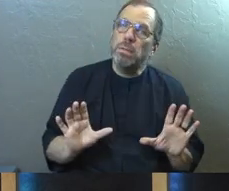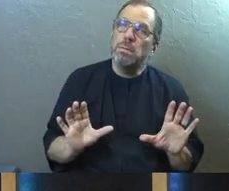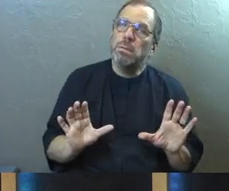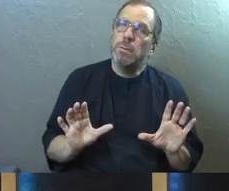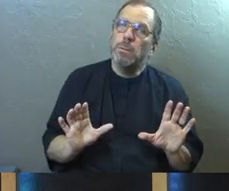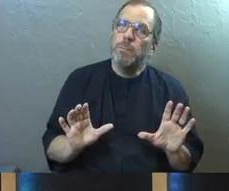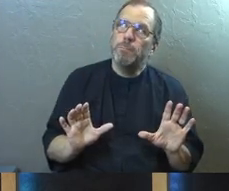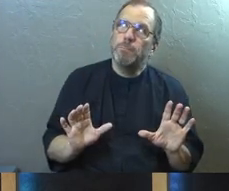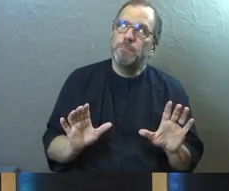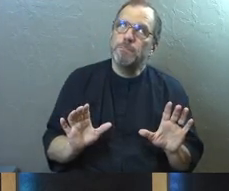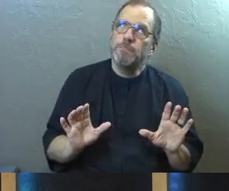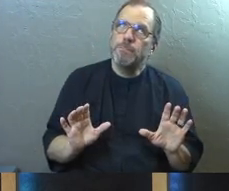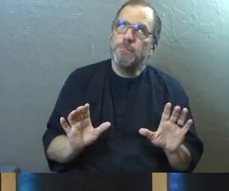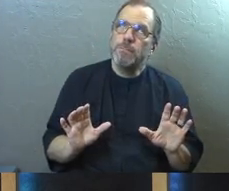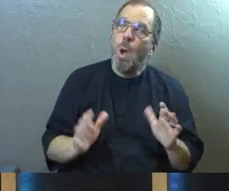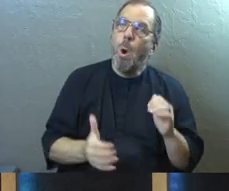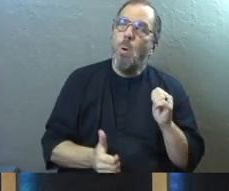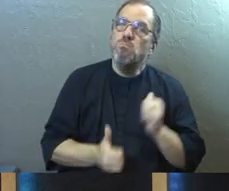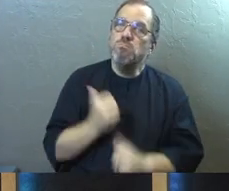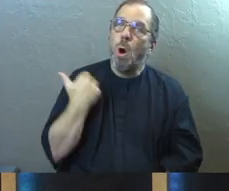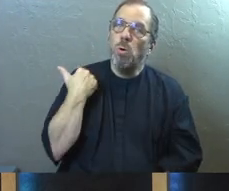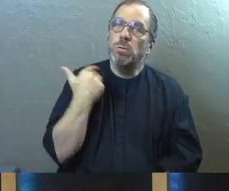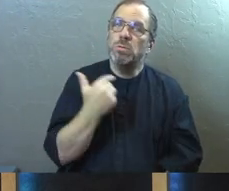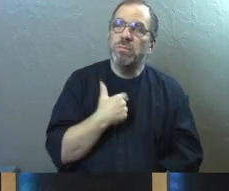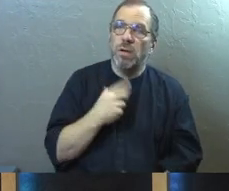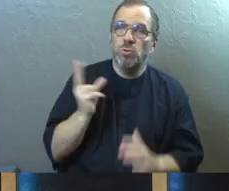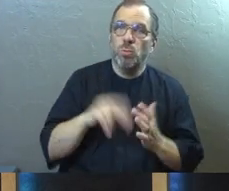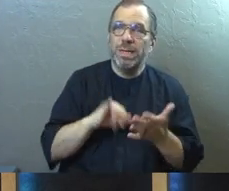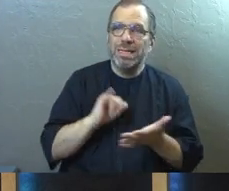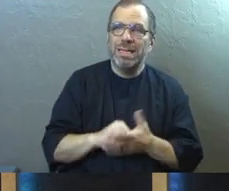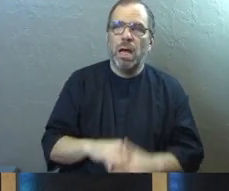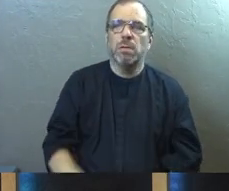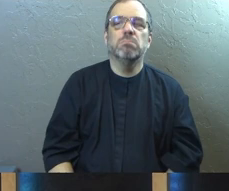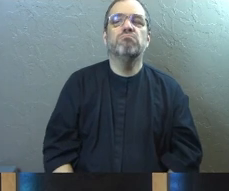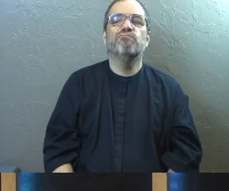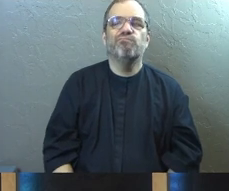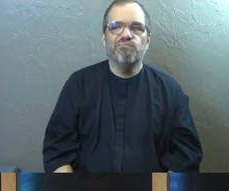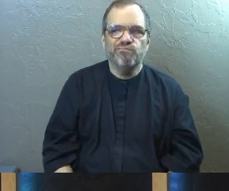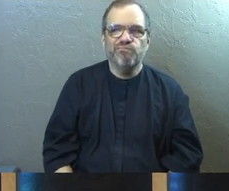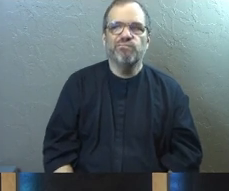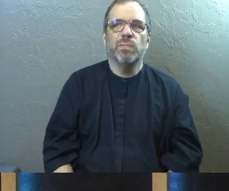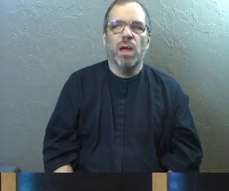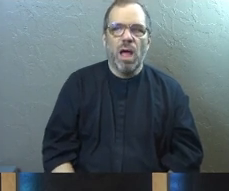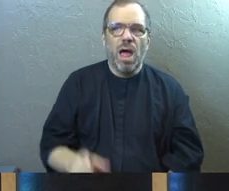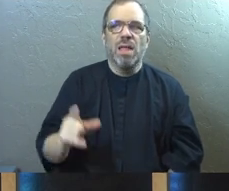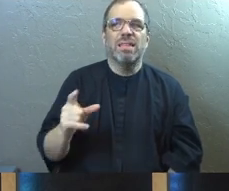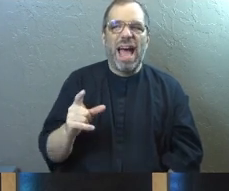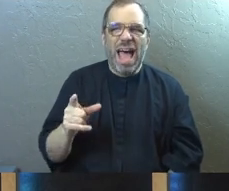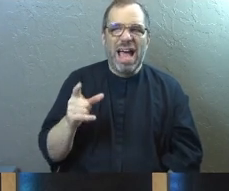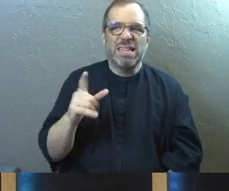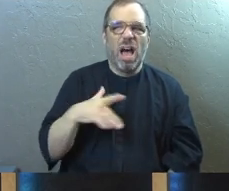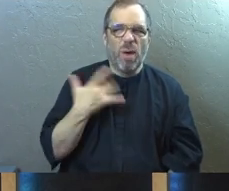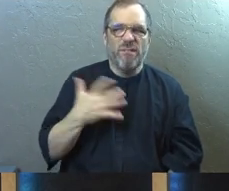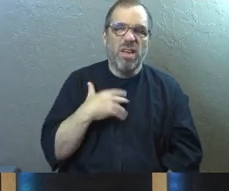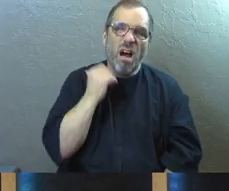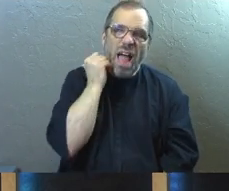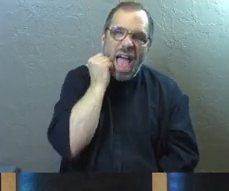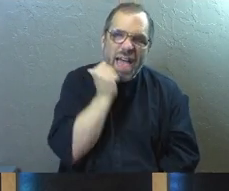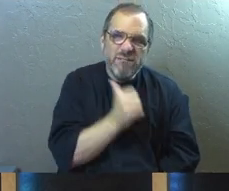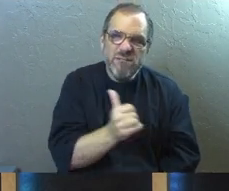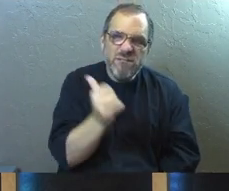But I would say most of us, when we read that, we say that represents what I feel on a daily basis.